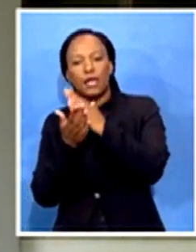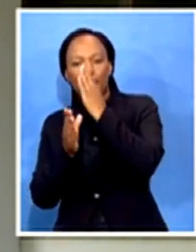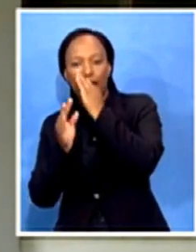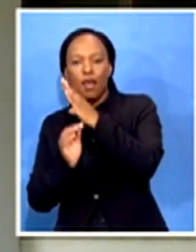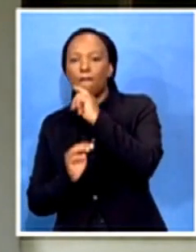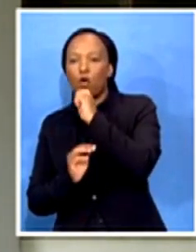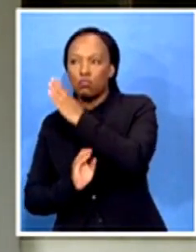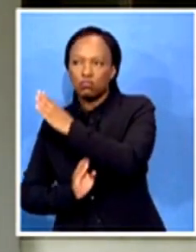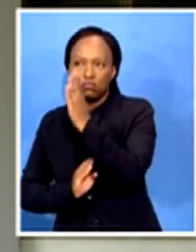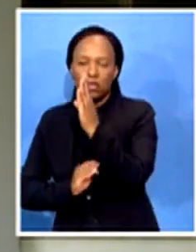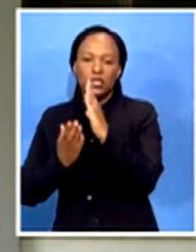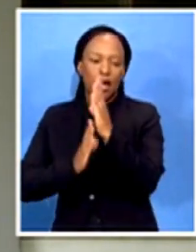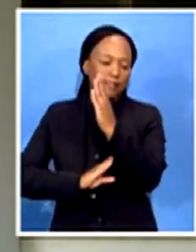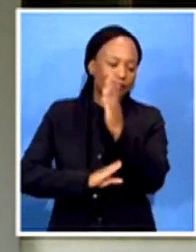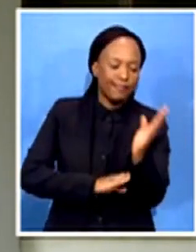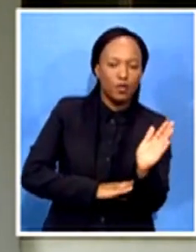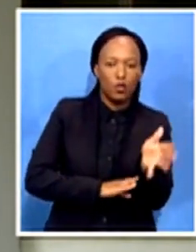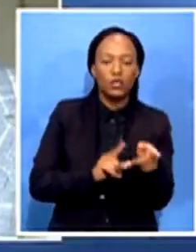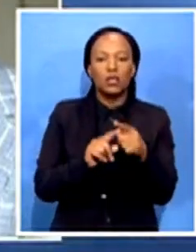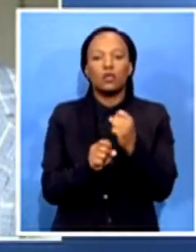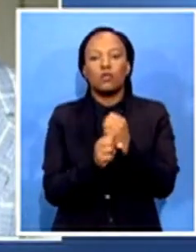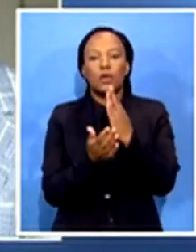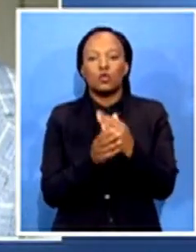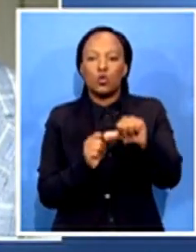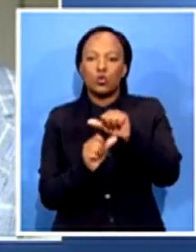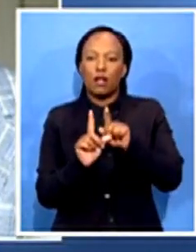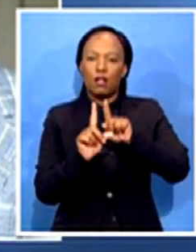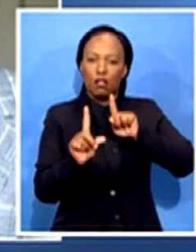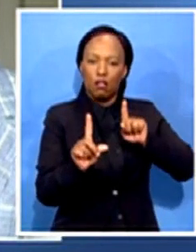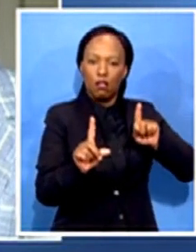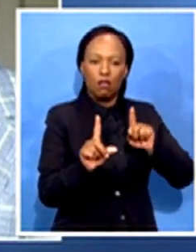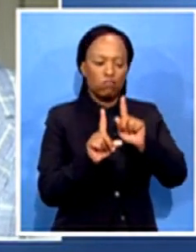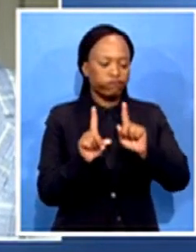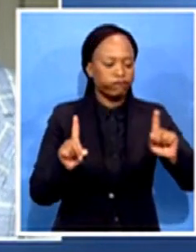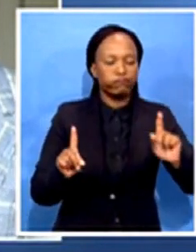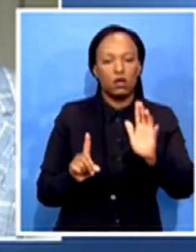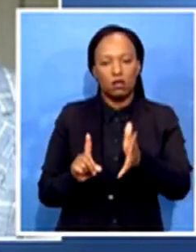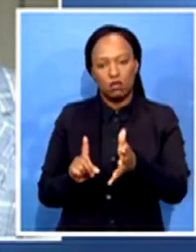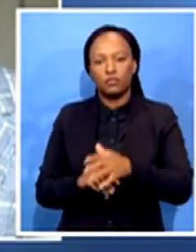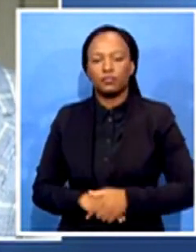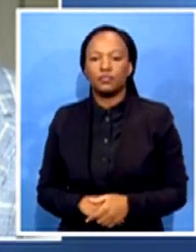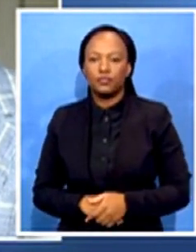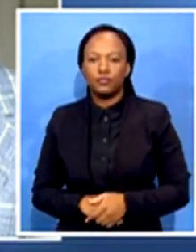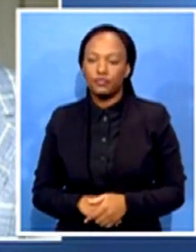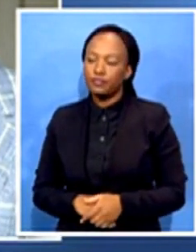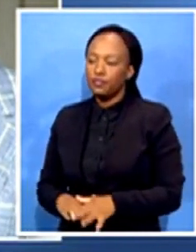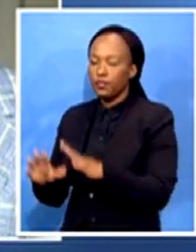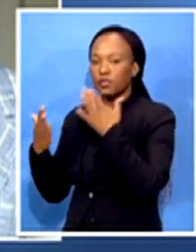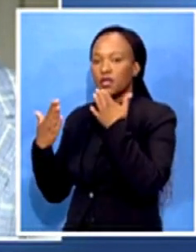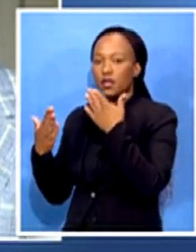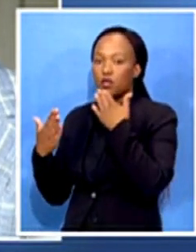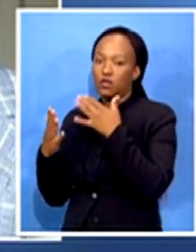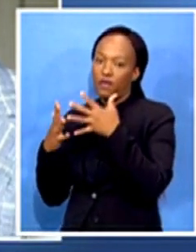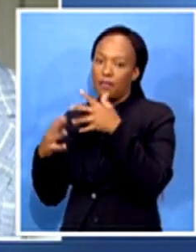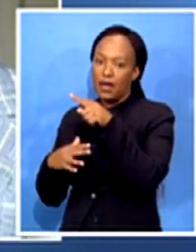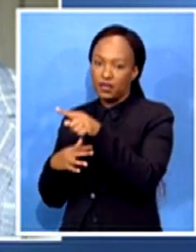schools. With that, is back to you, Desiree. Thank you very much. And how things have changed. Usually at this time of